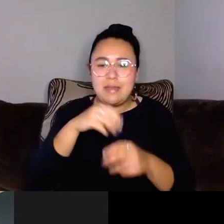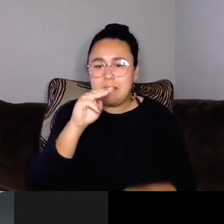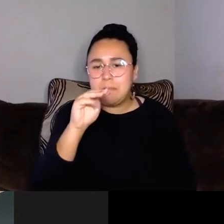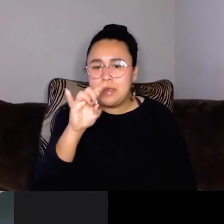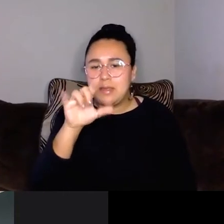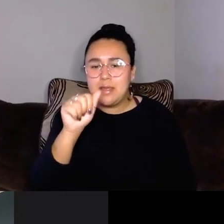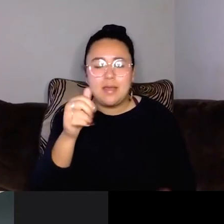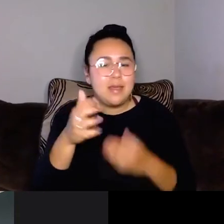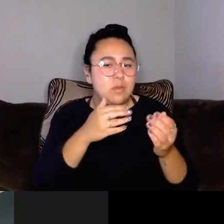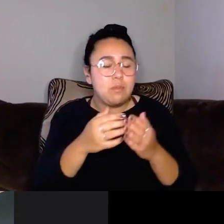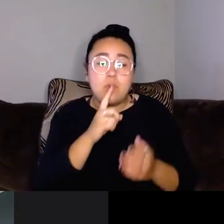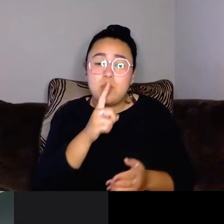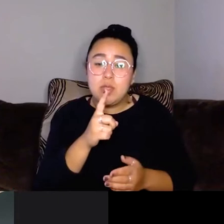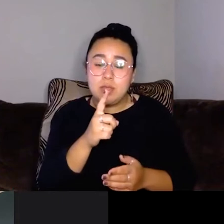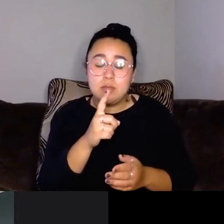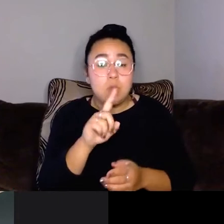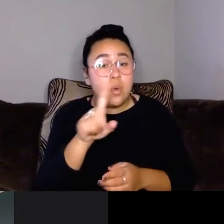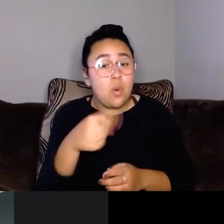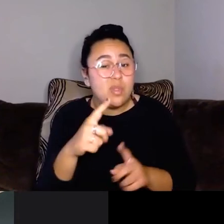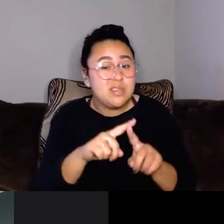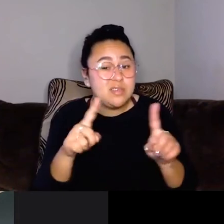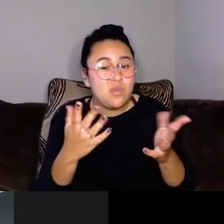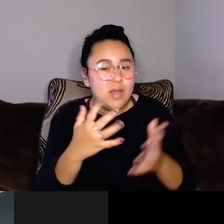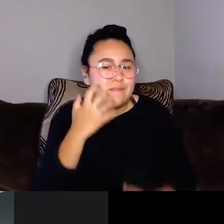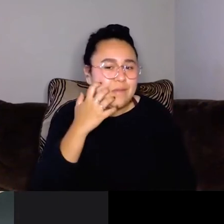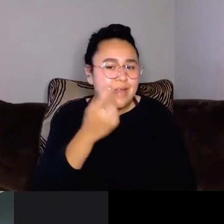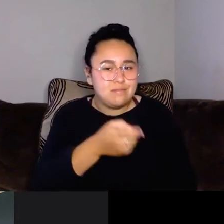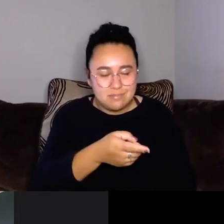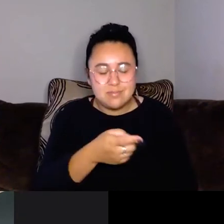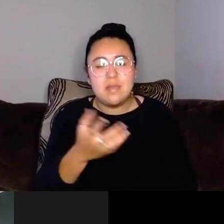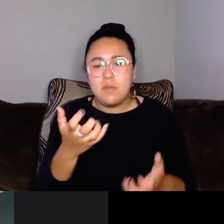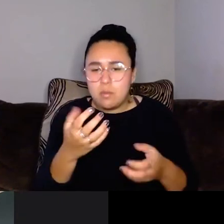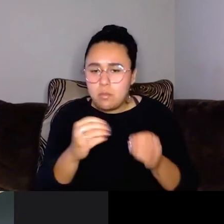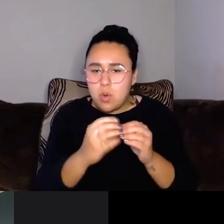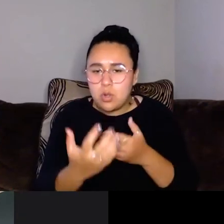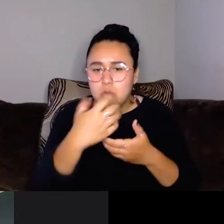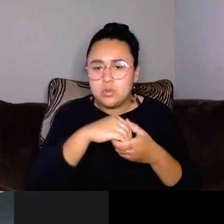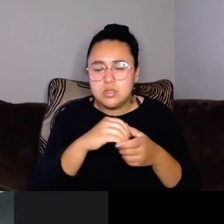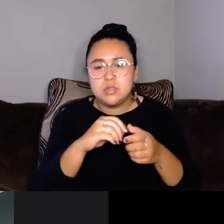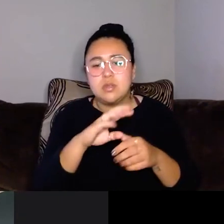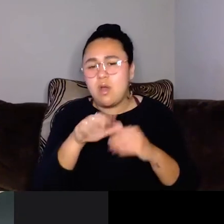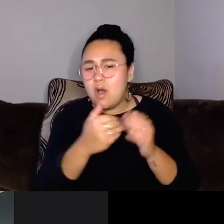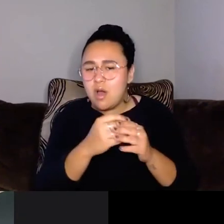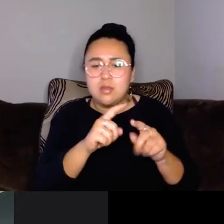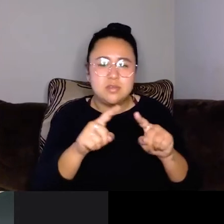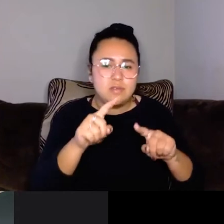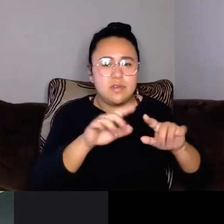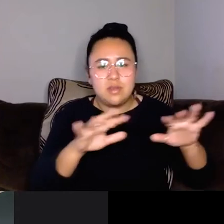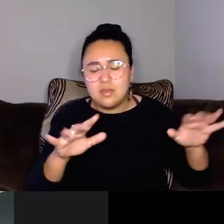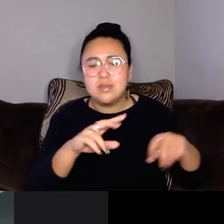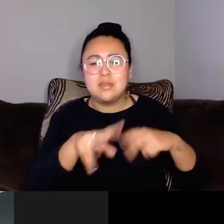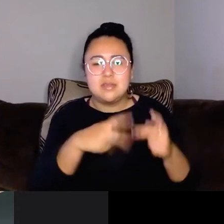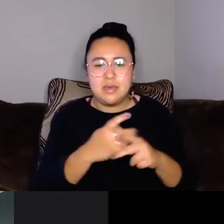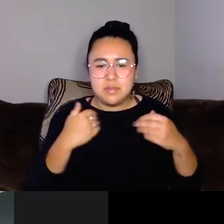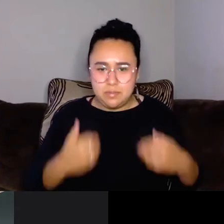that just happened to be fat so that it, I wanted to be more inclusive of all different types of bodies, all different types of people.